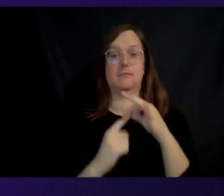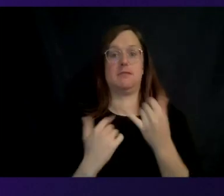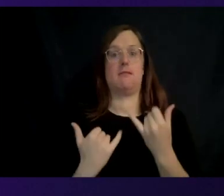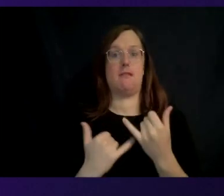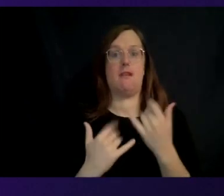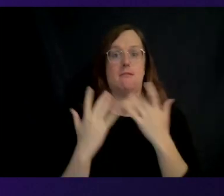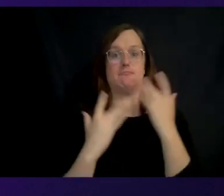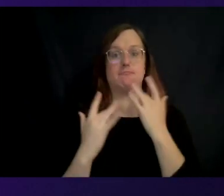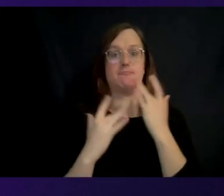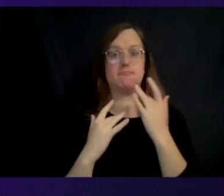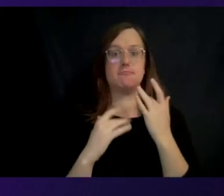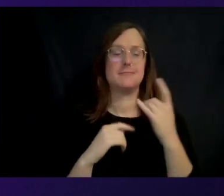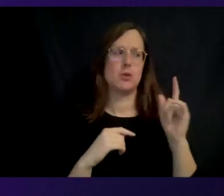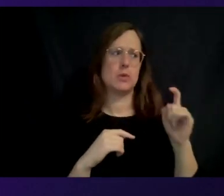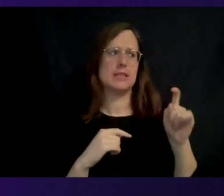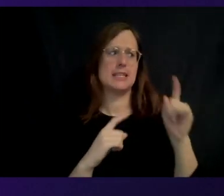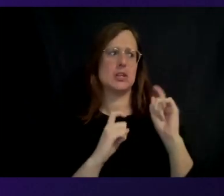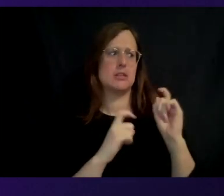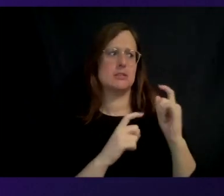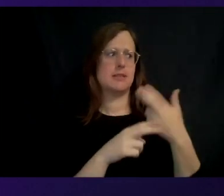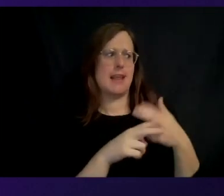to rename your house Graviton now.